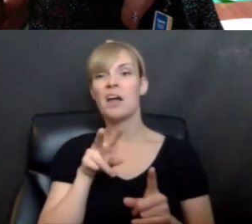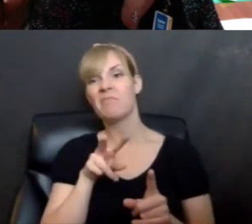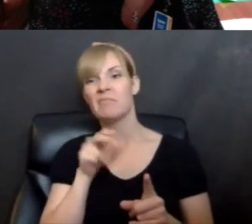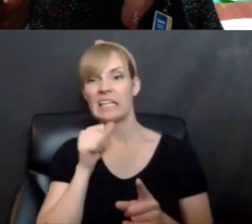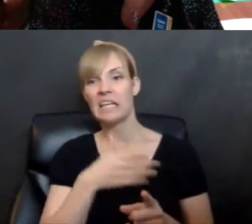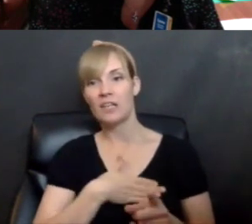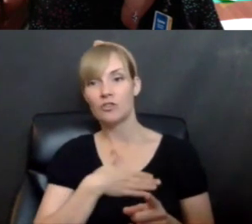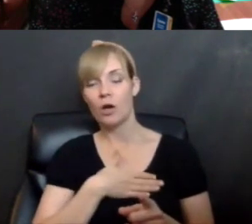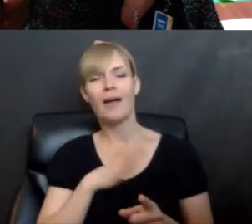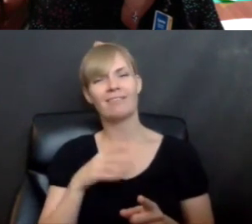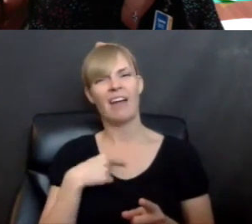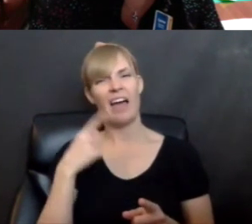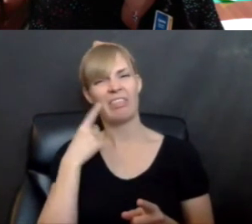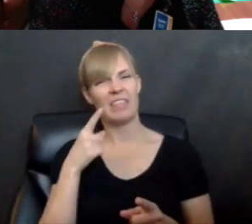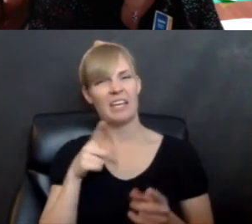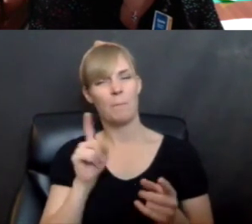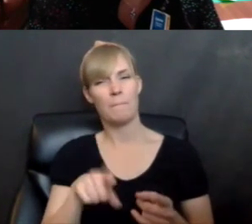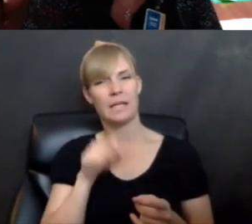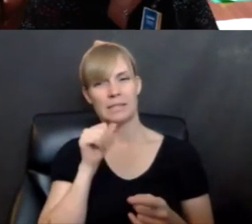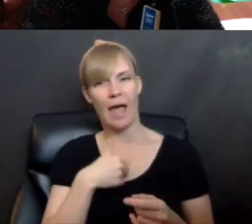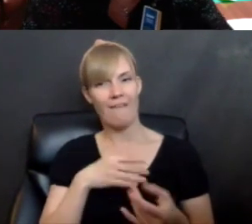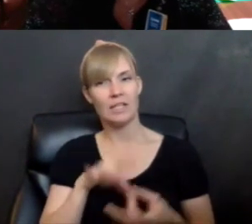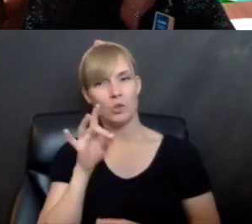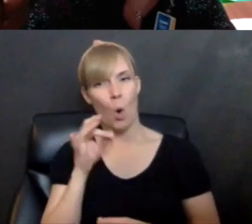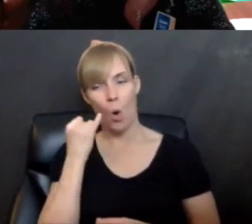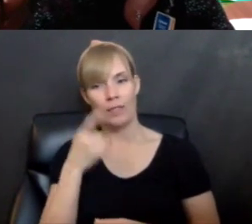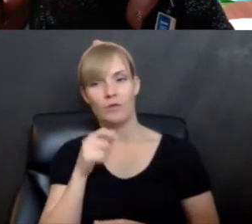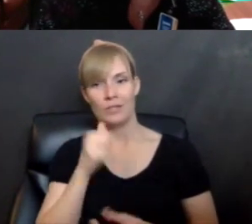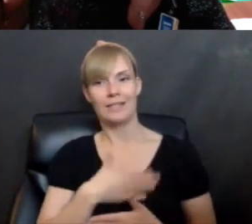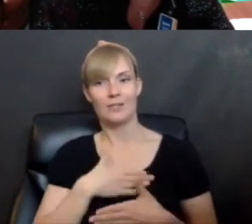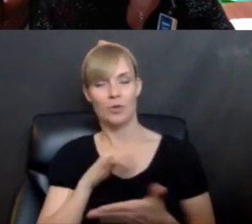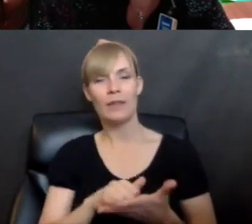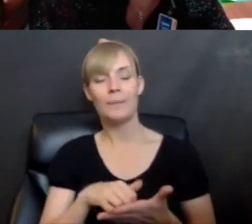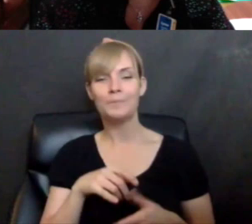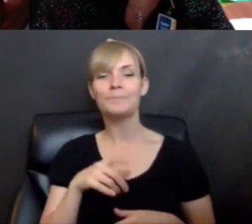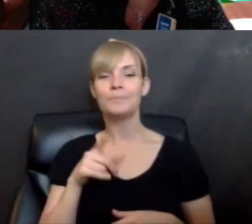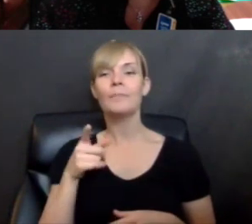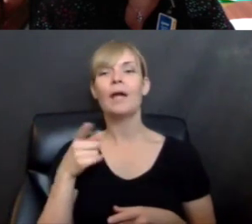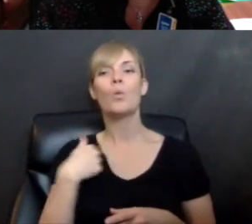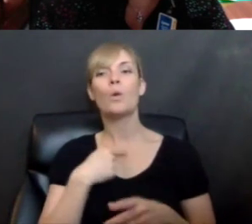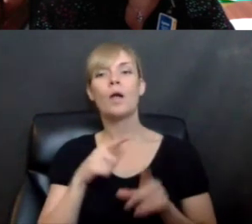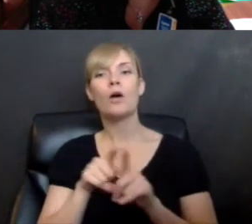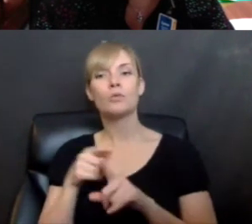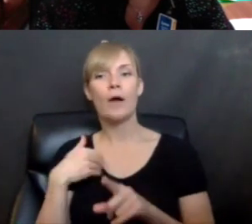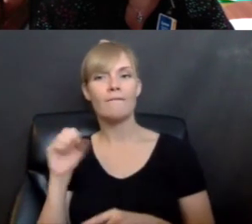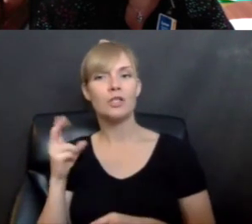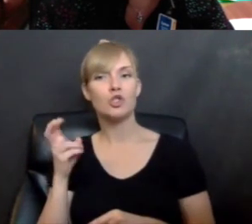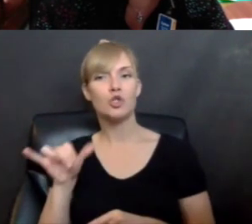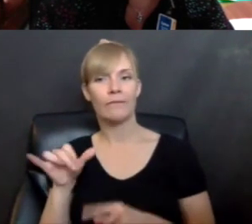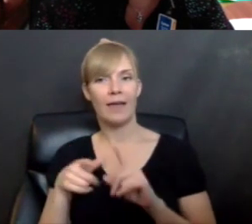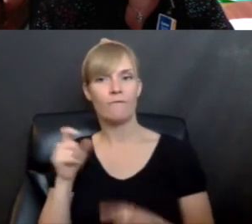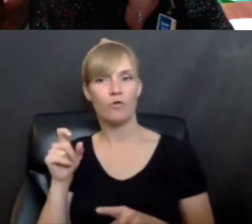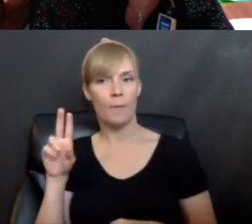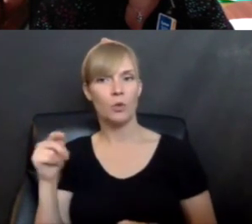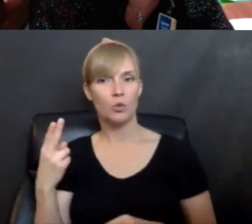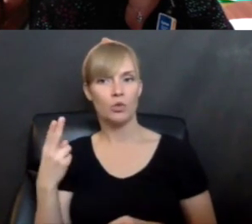I think you are a person without a soul, if you didn't enjoy it, um, we, uh, there is a survey from Utah Humanities, and